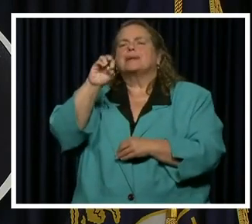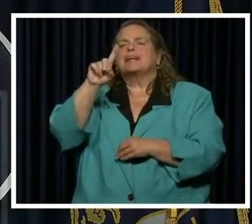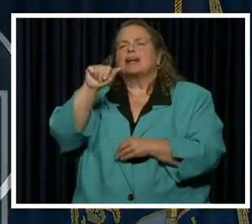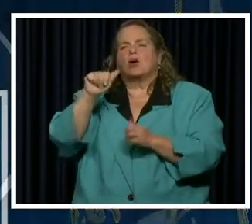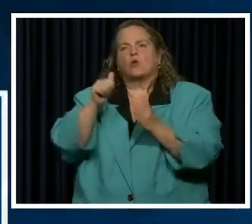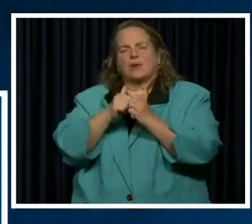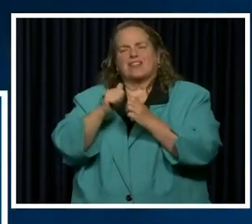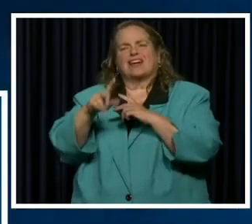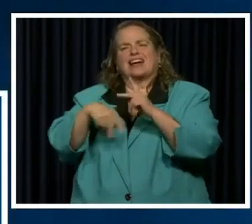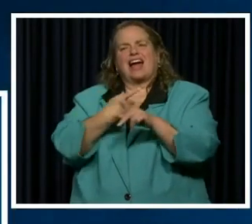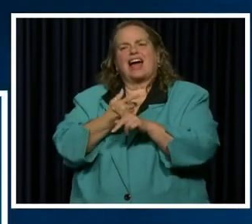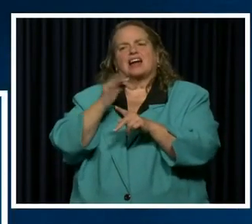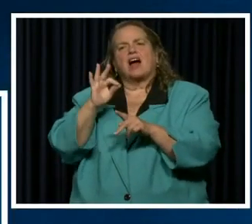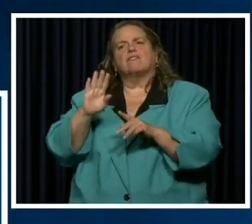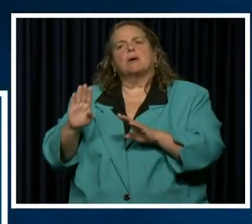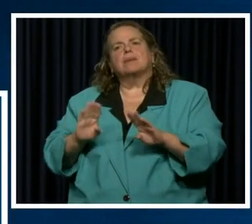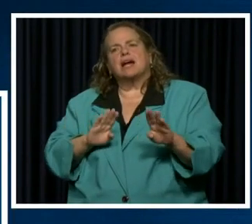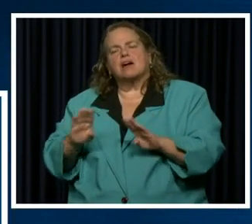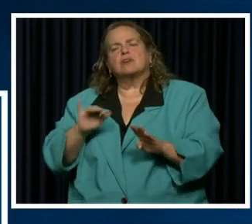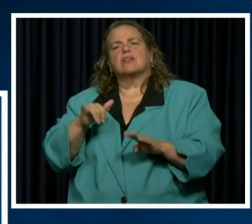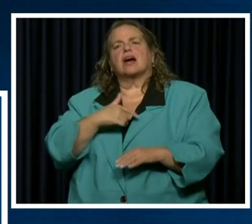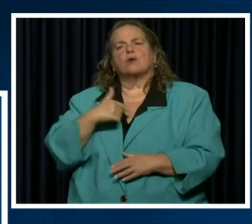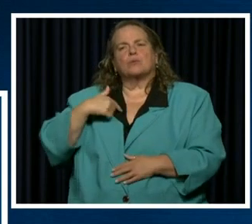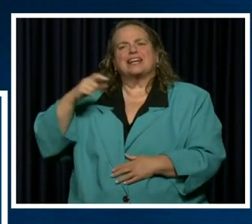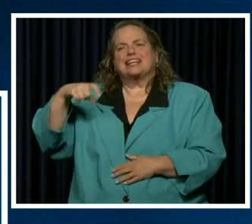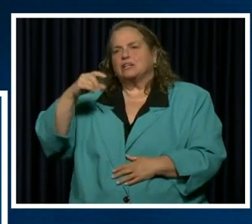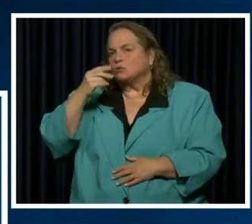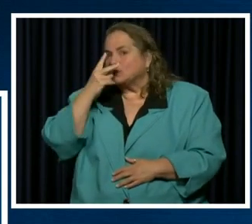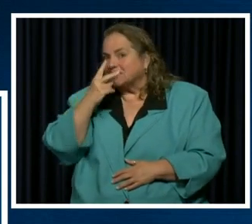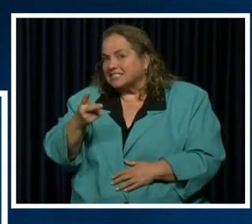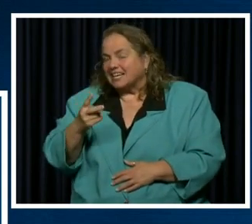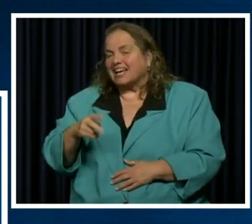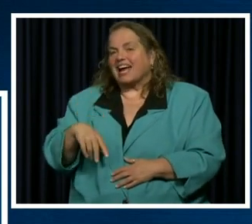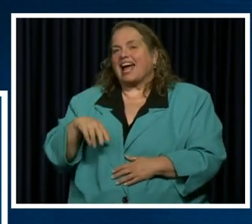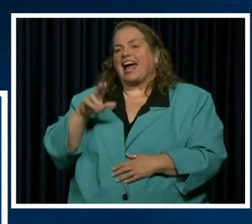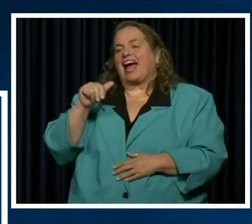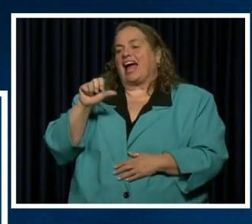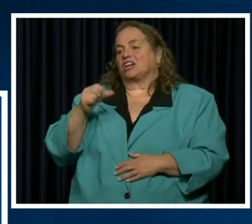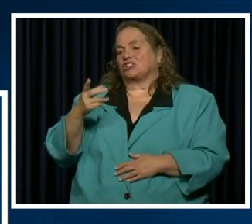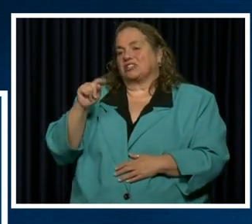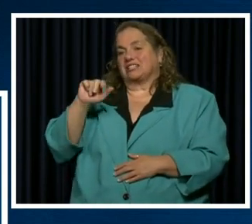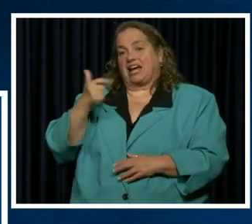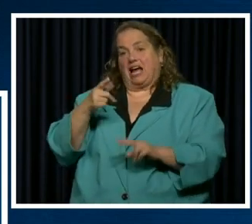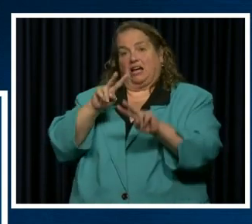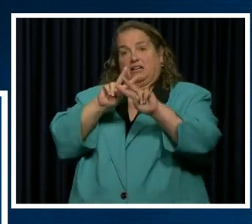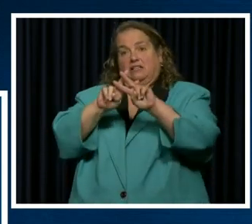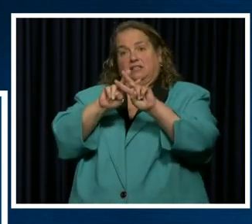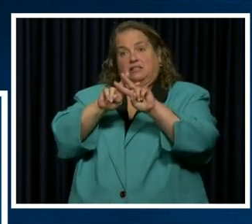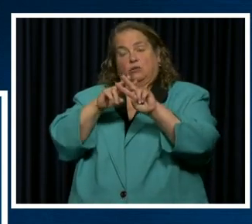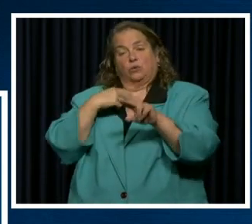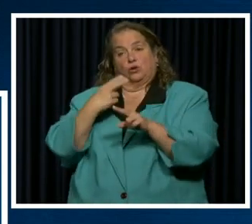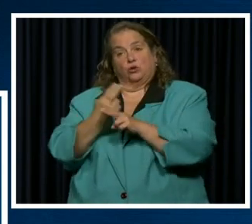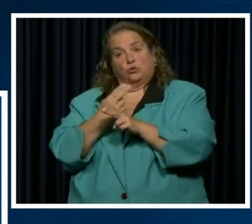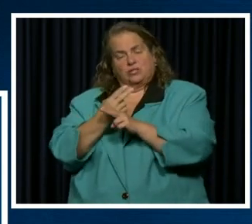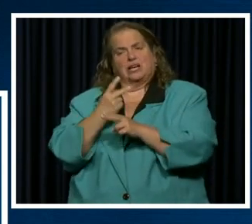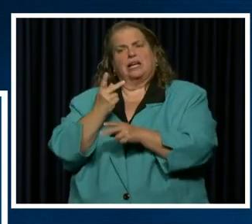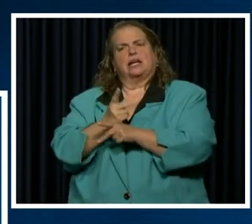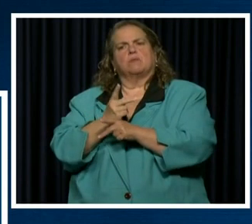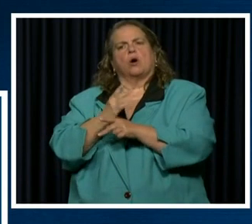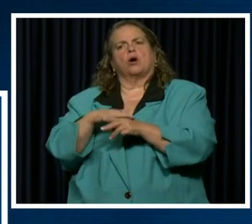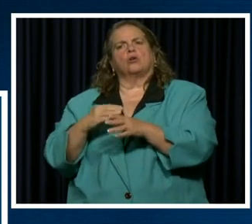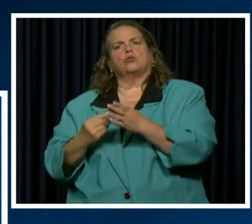behaviors that we really need to see. These are the hashtags we use. They keep growing because our approach